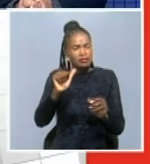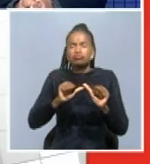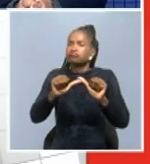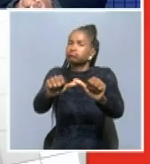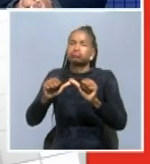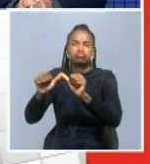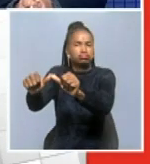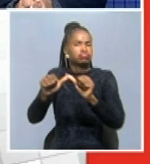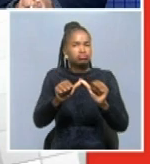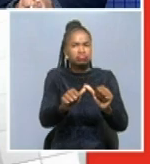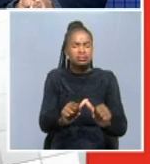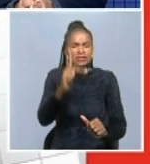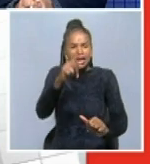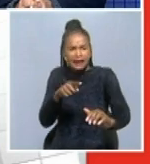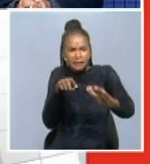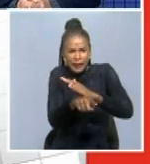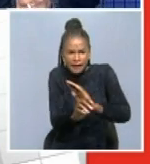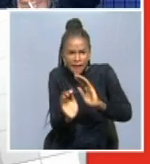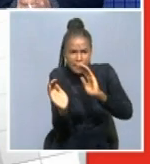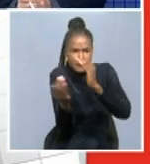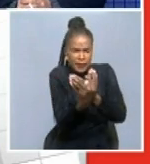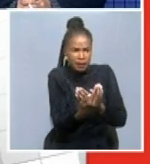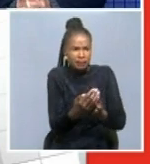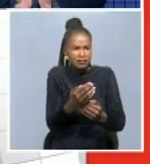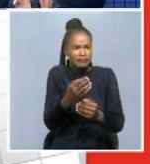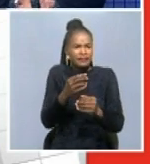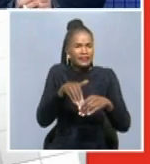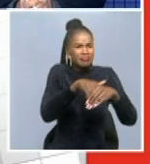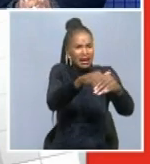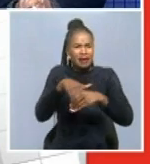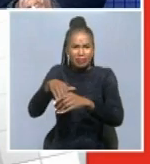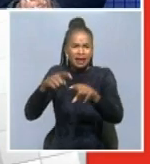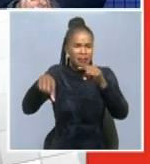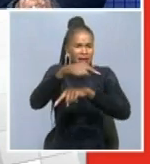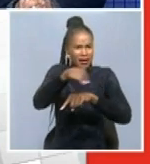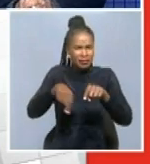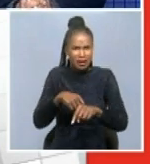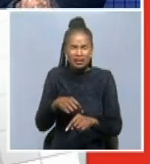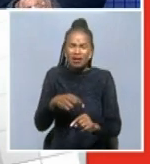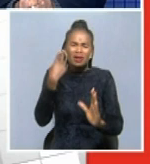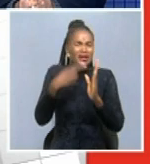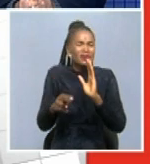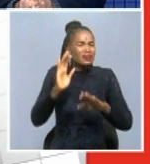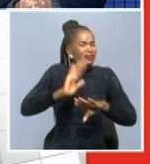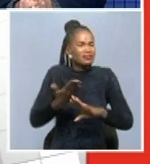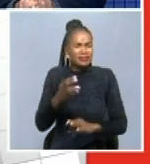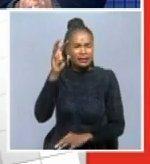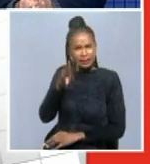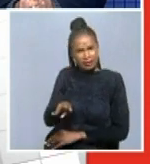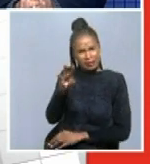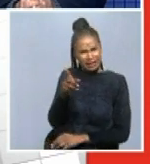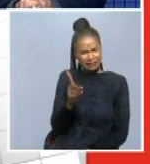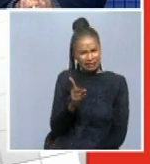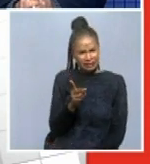with people said to be sneaking out. What measures are in place currently, especially in Welfast Bay? Yes,